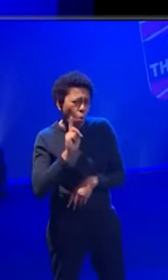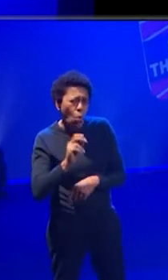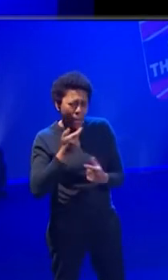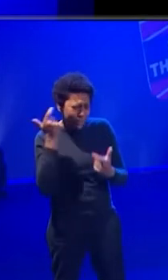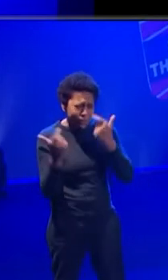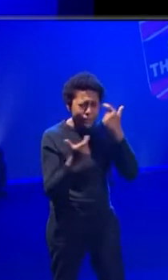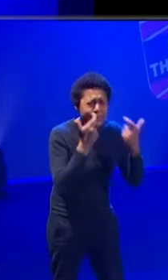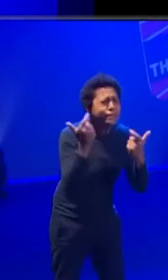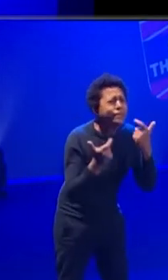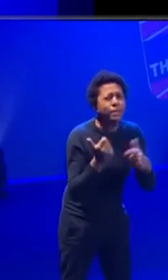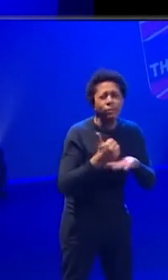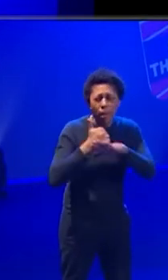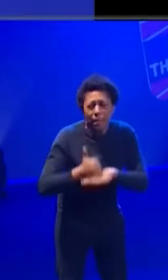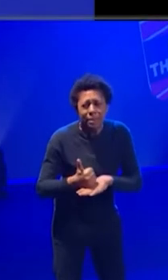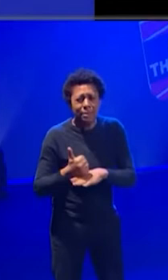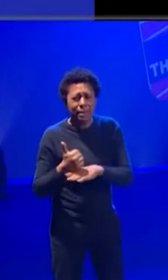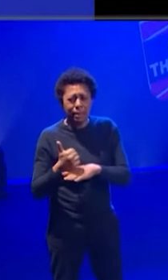your basic sort of setup.